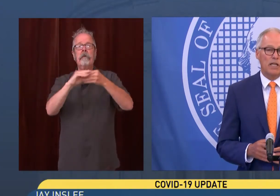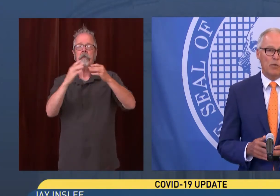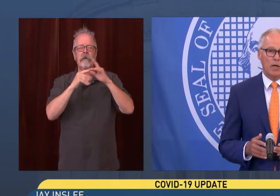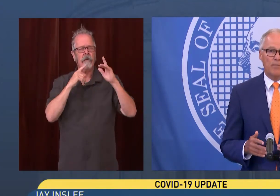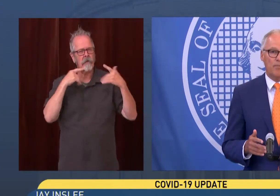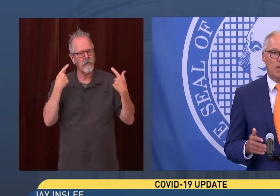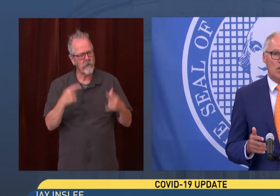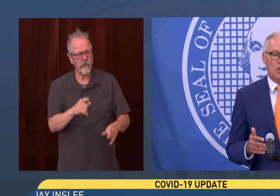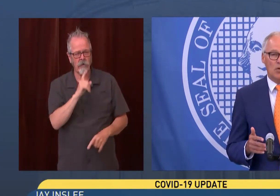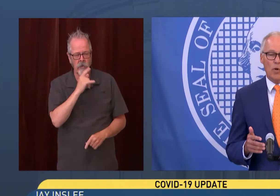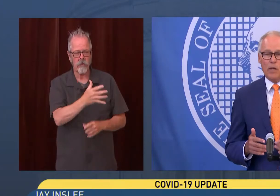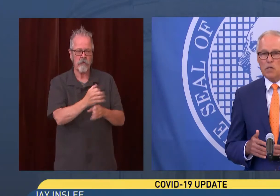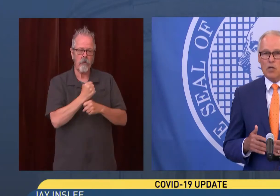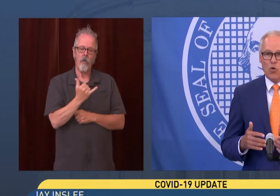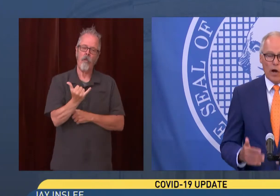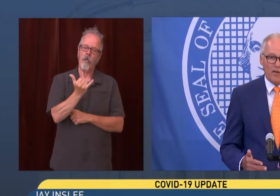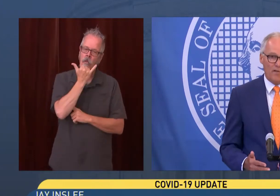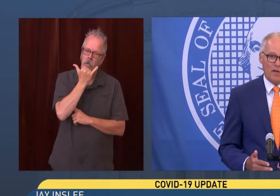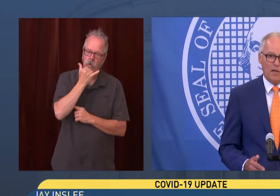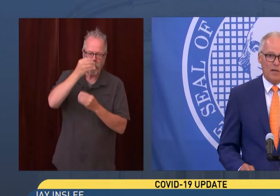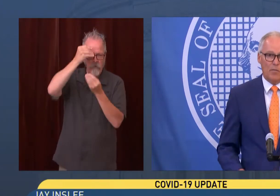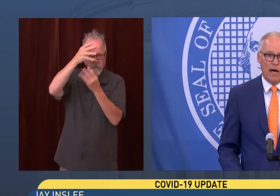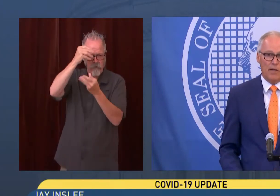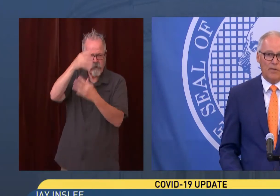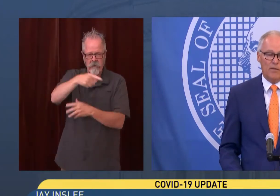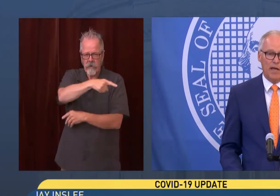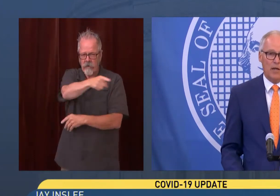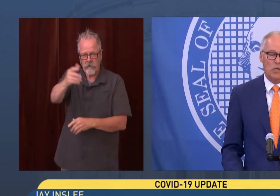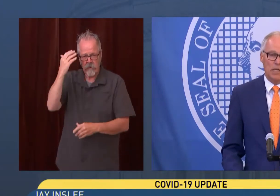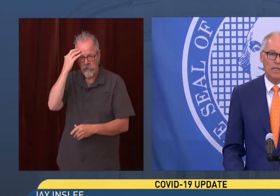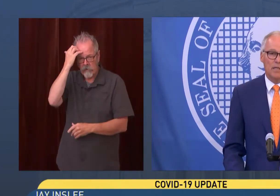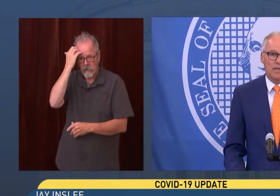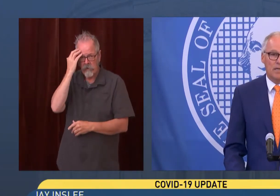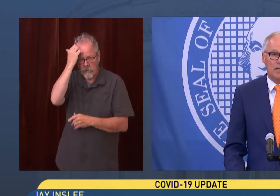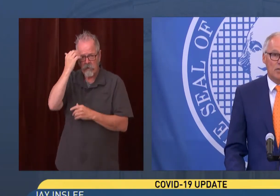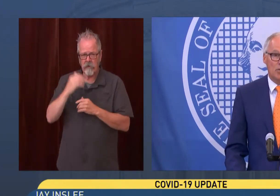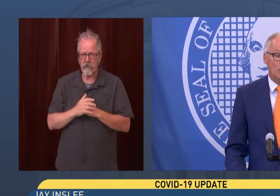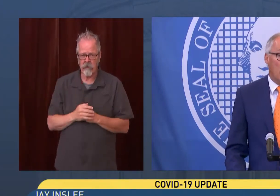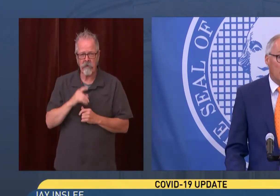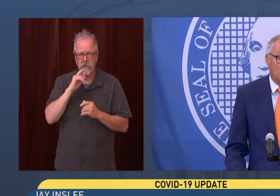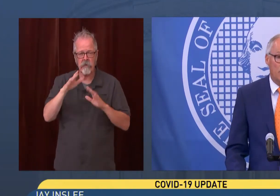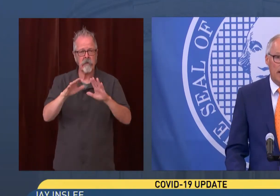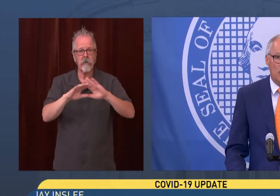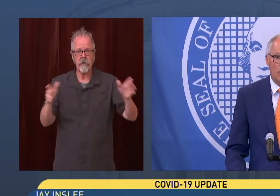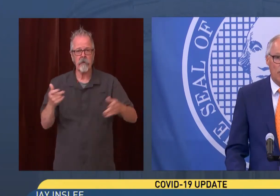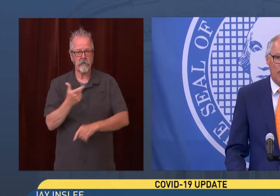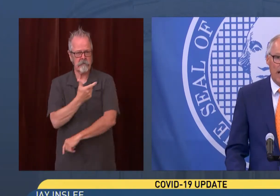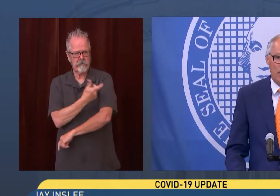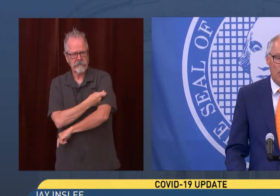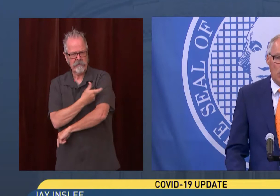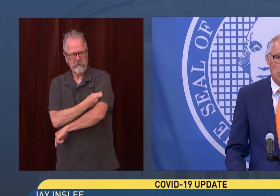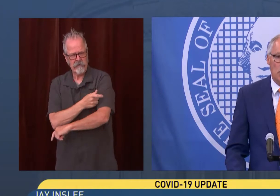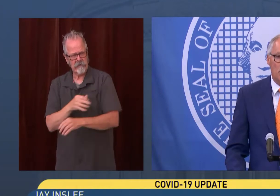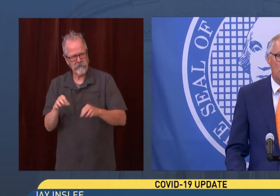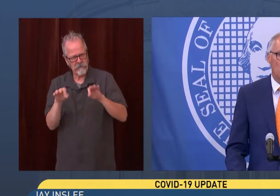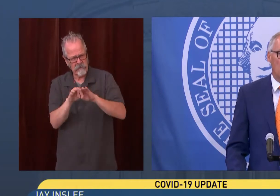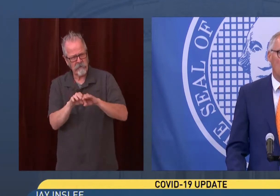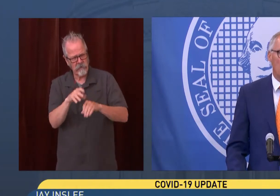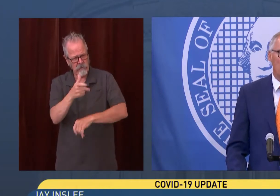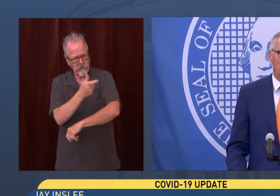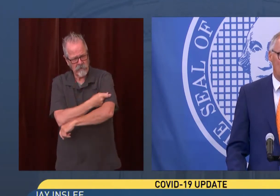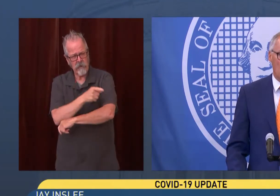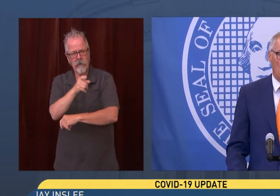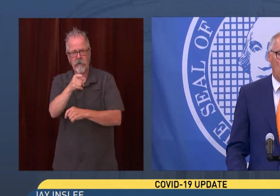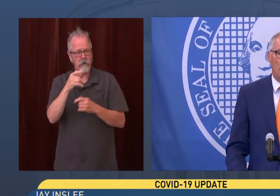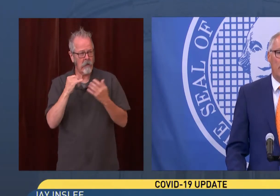encourage anyone who has a question about the vaccine to talk to your medical provider. Those are the people